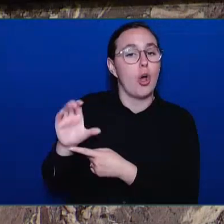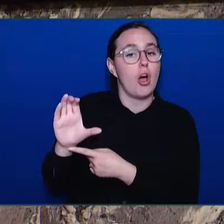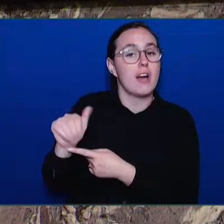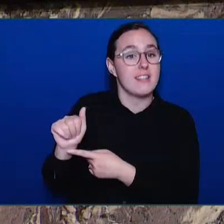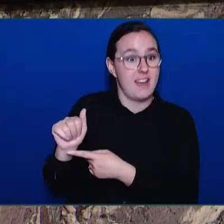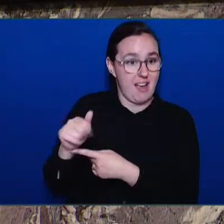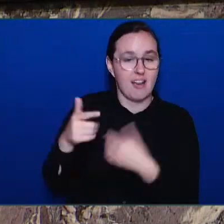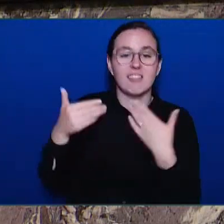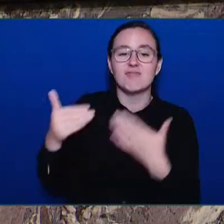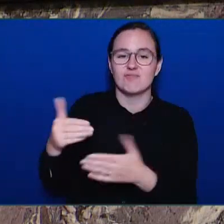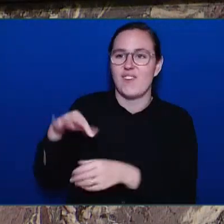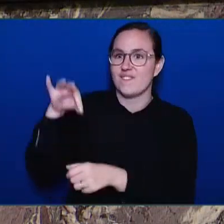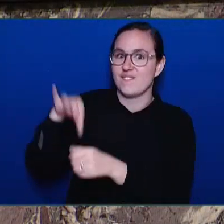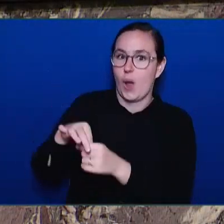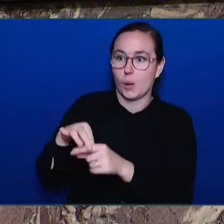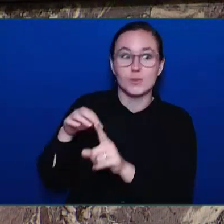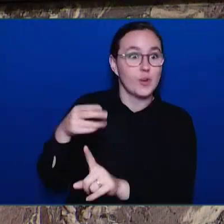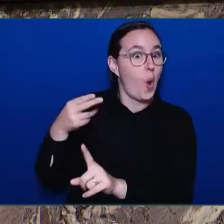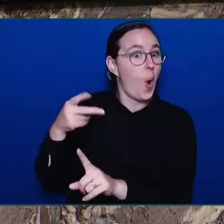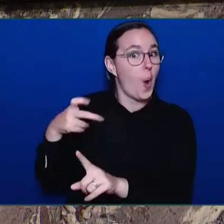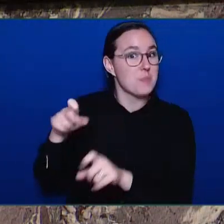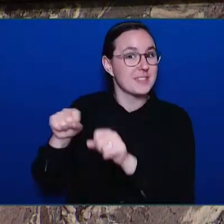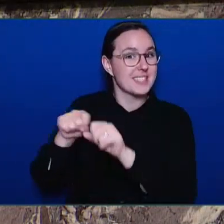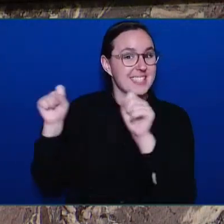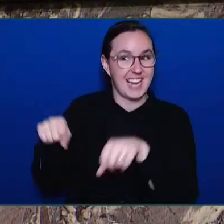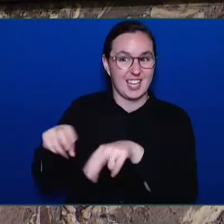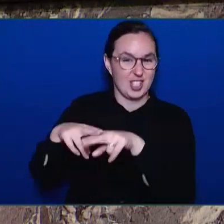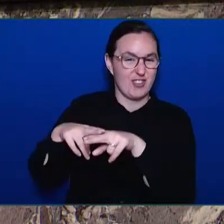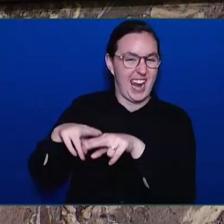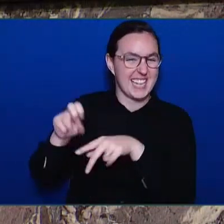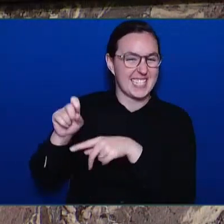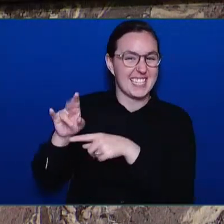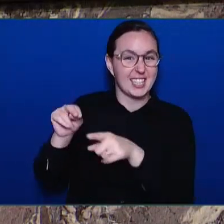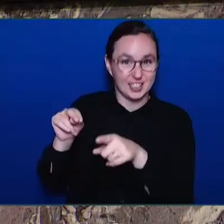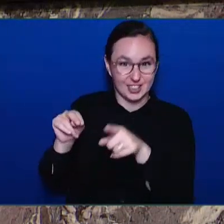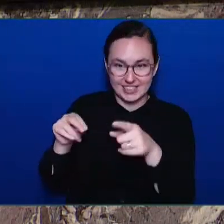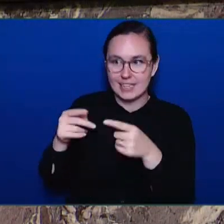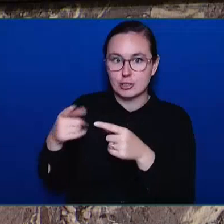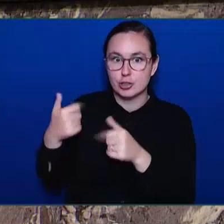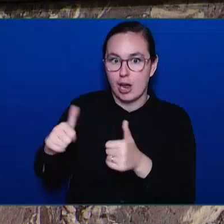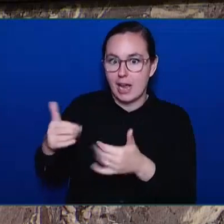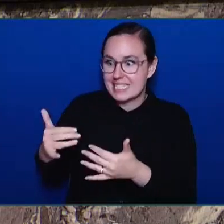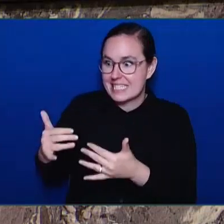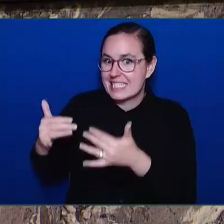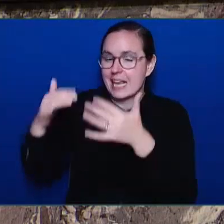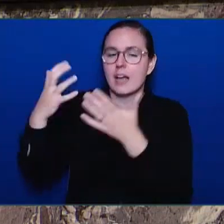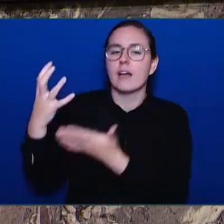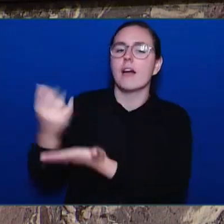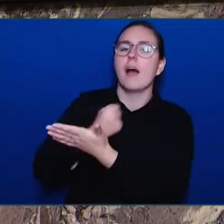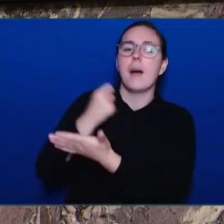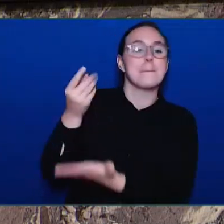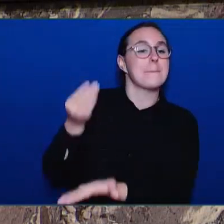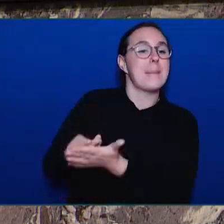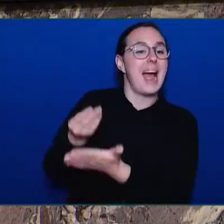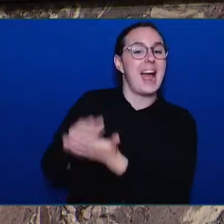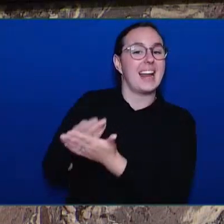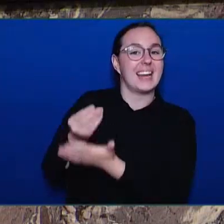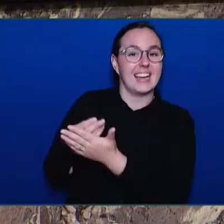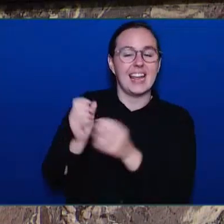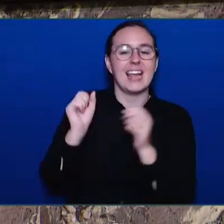important educational and cultural site in British Columbia's interior for years to come. Thank you. you.